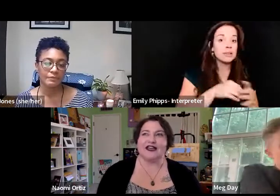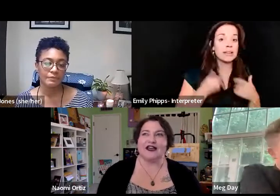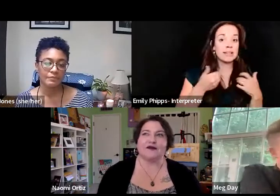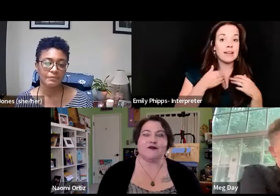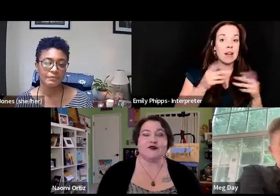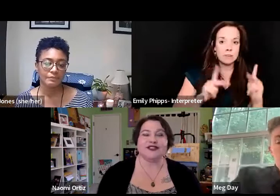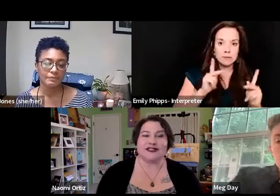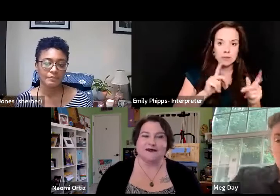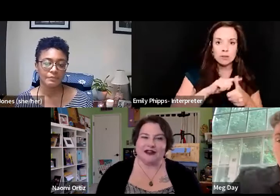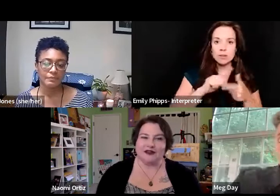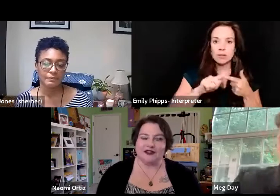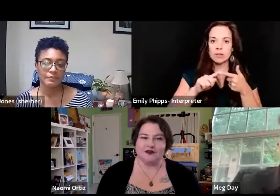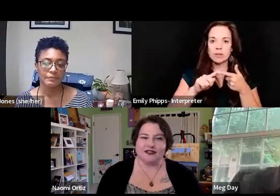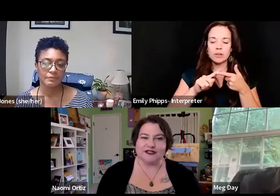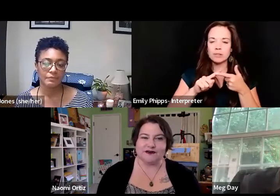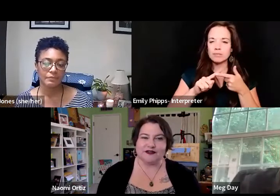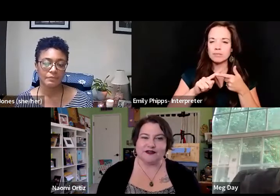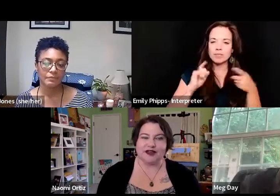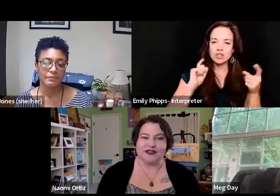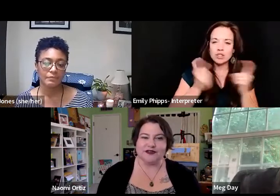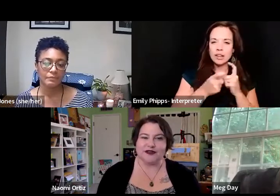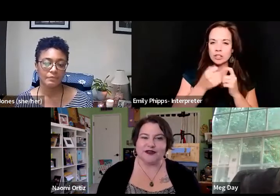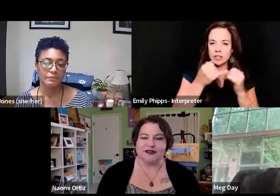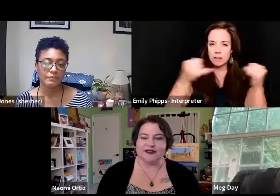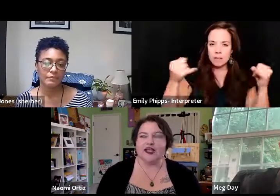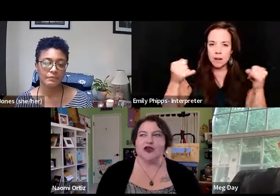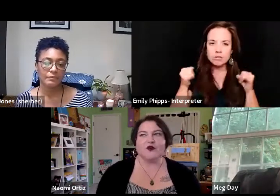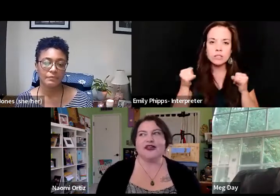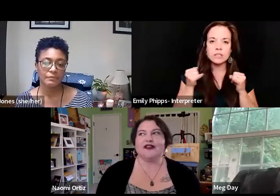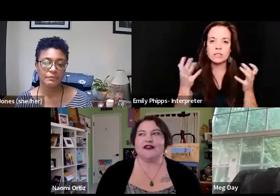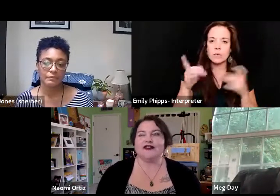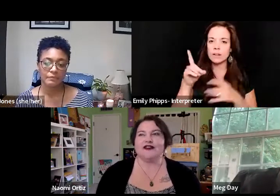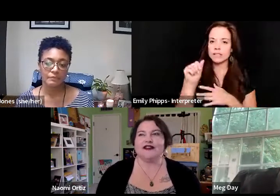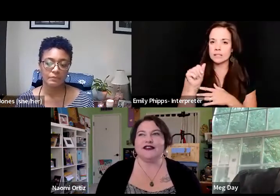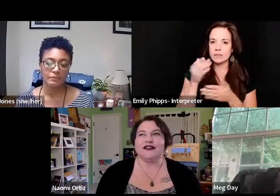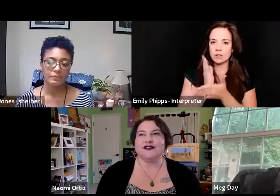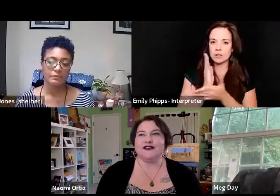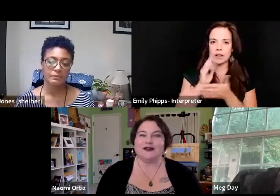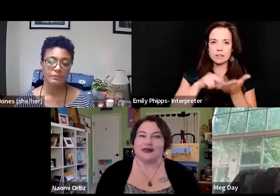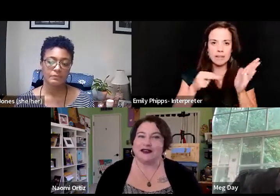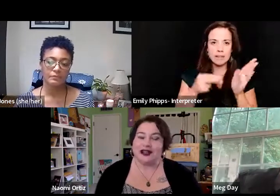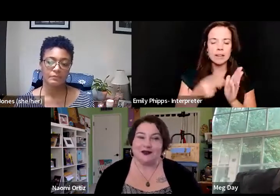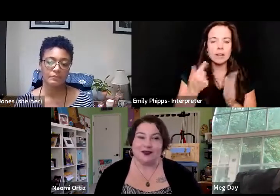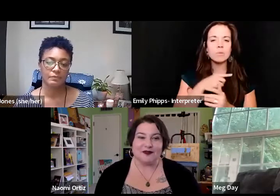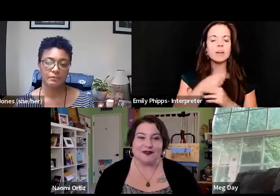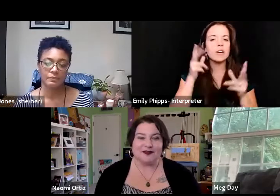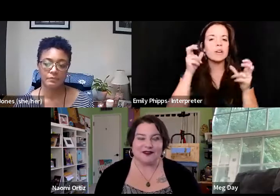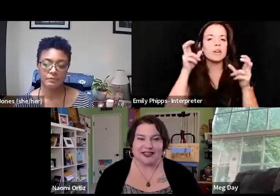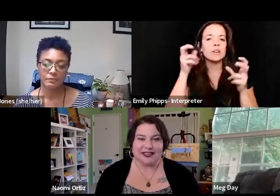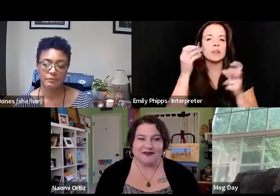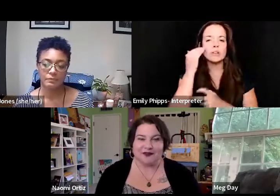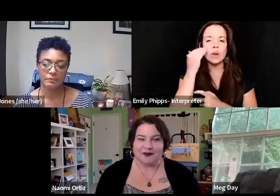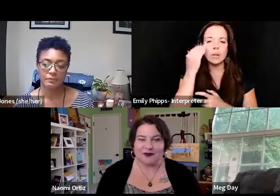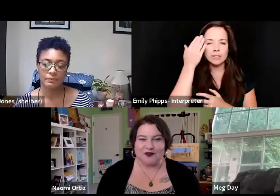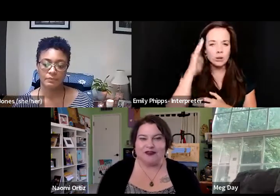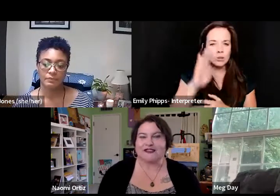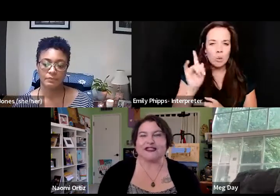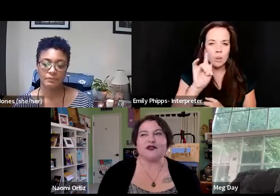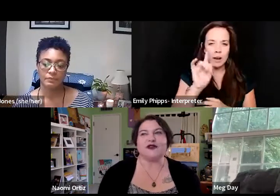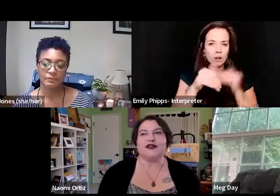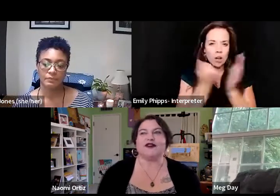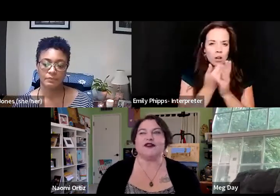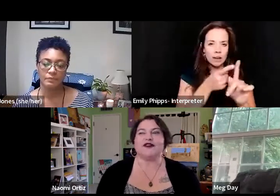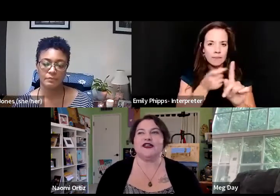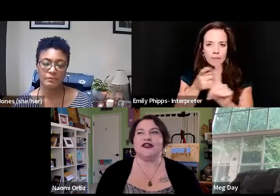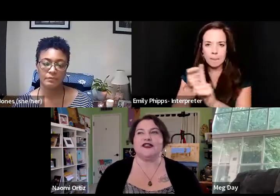pushing the boundaries of what disability rights was. And we heard, you know, not knowing where all this came from, of course,